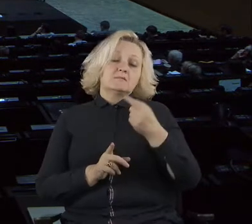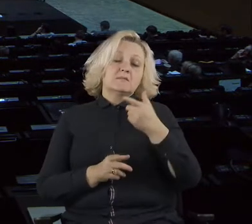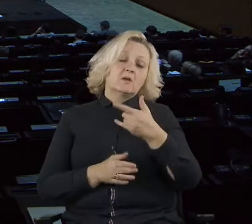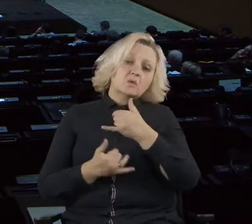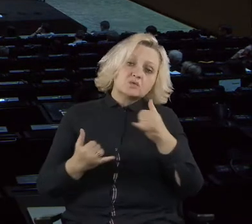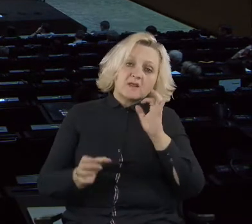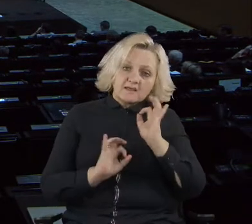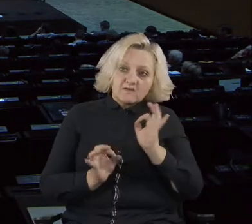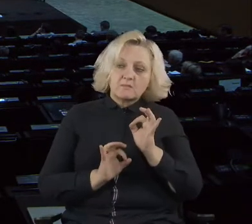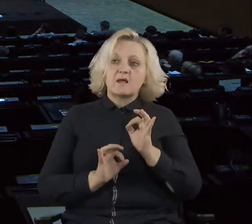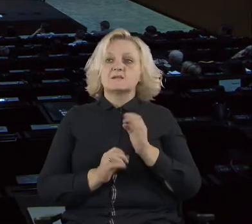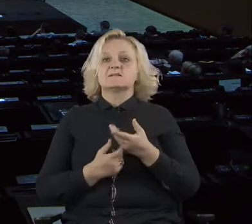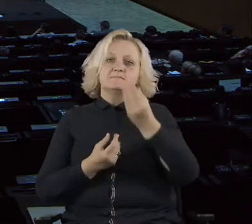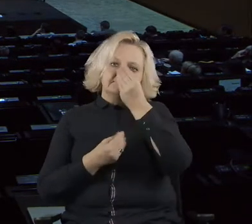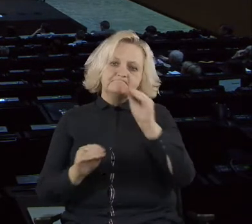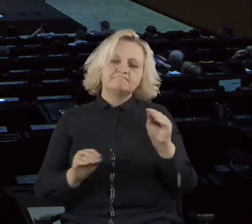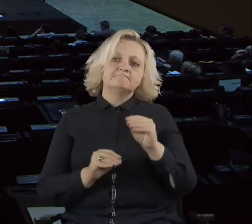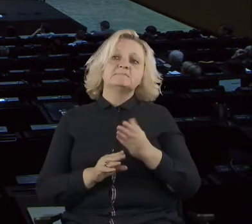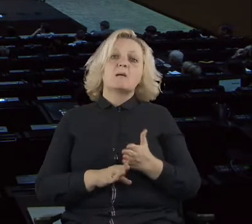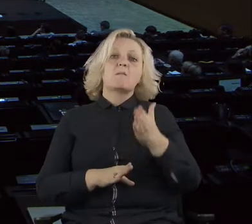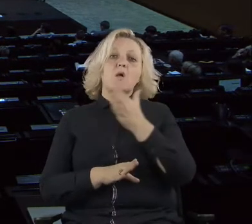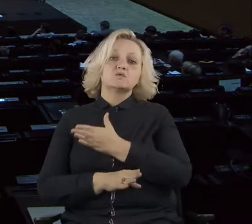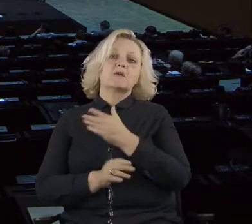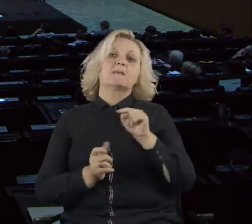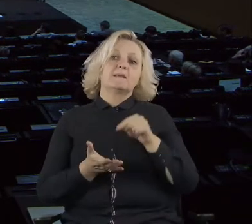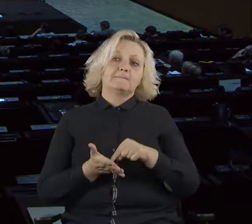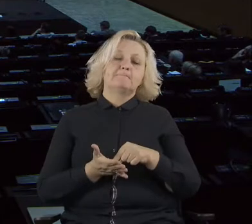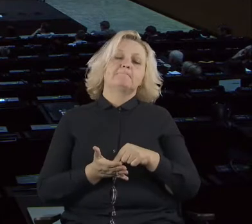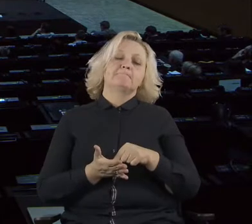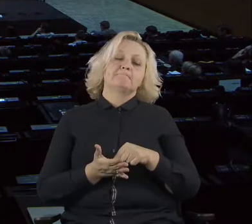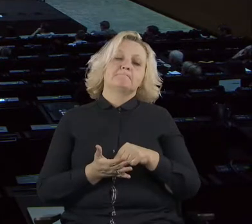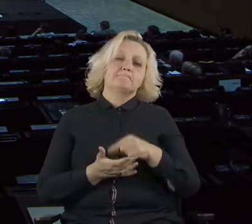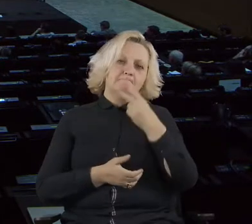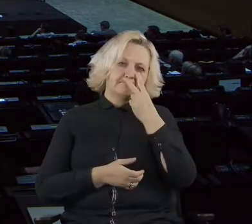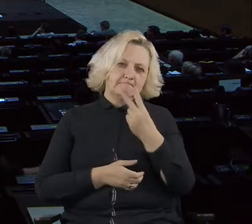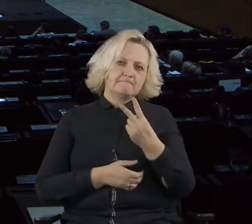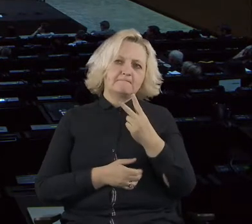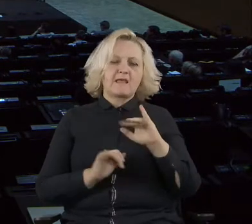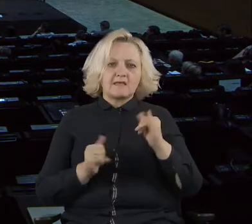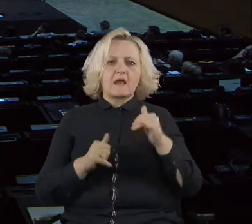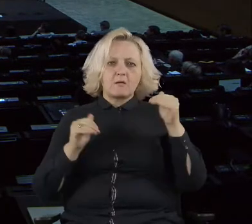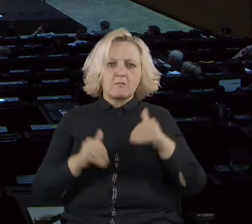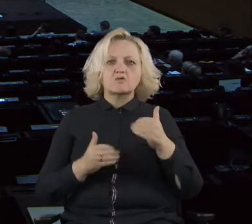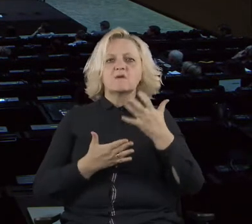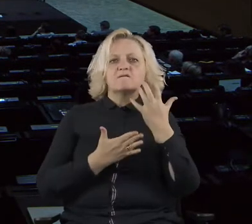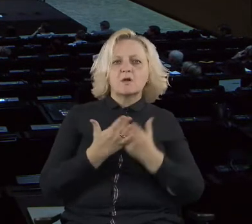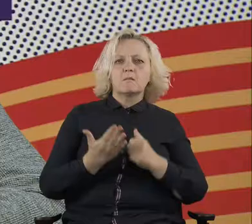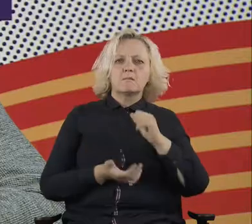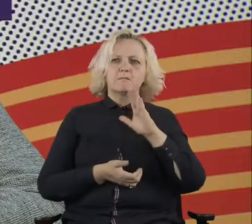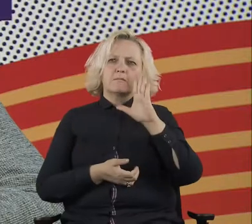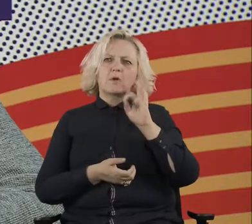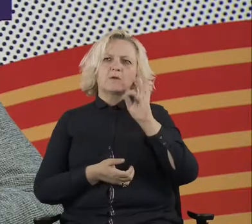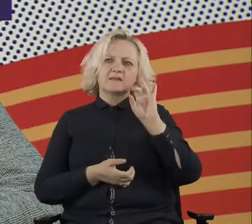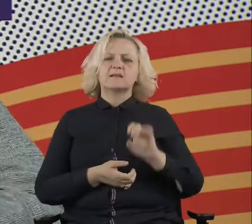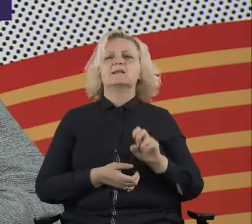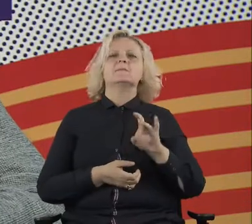in the previous session, we saw another way of how to use these bots for the, for the common good or for the social good.